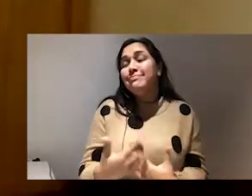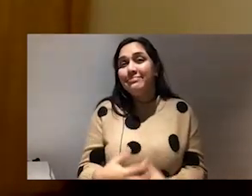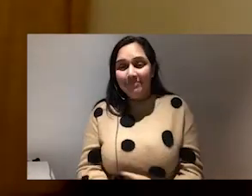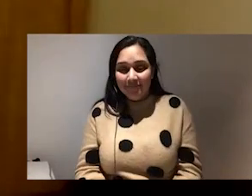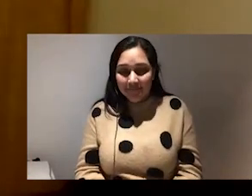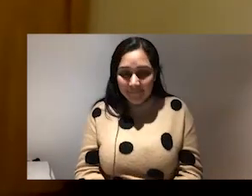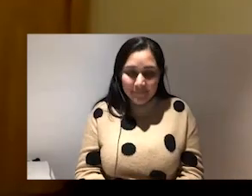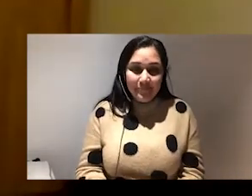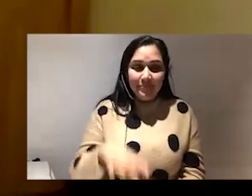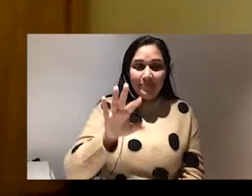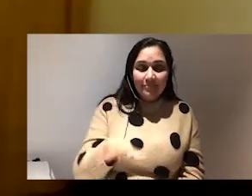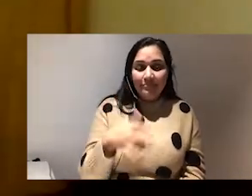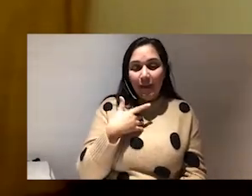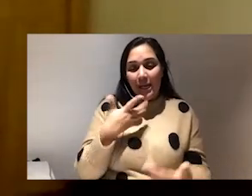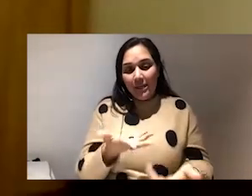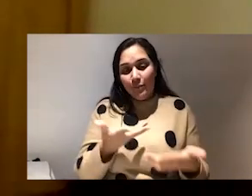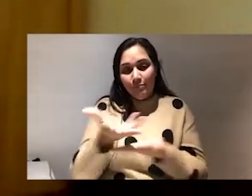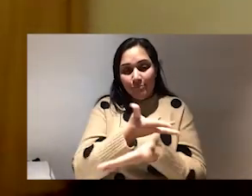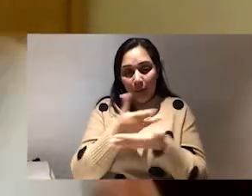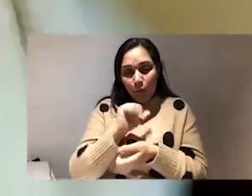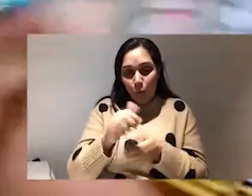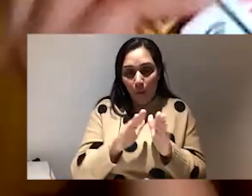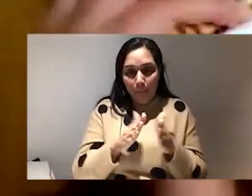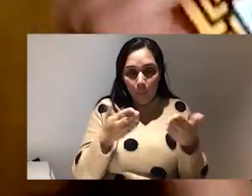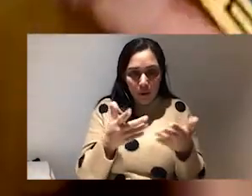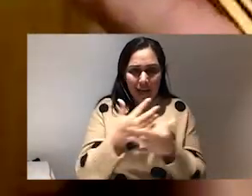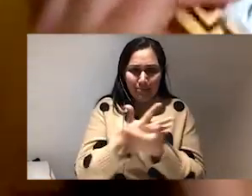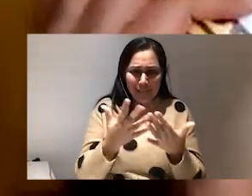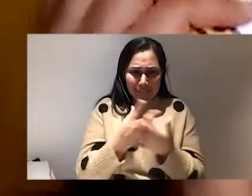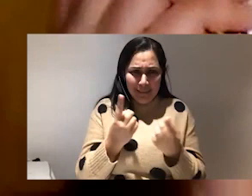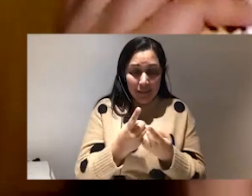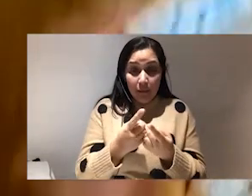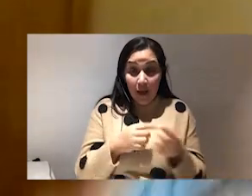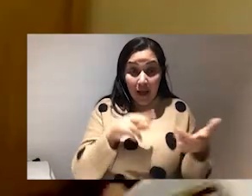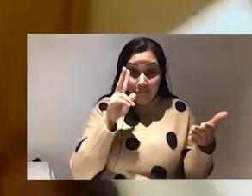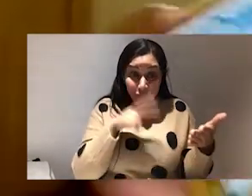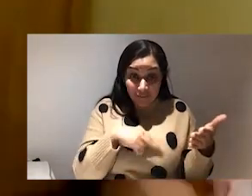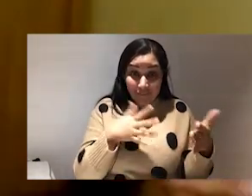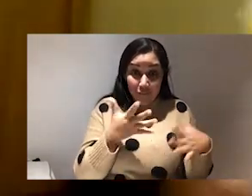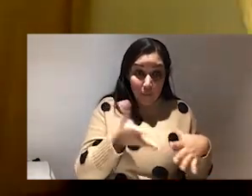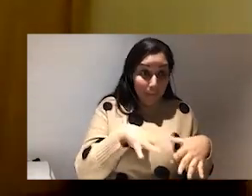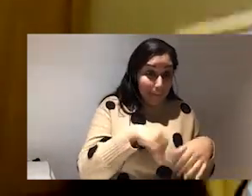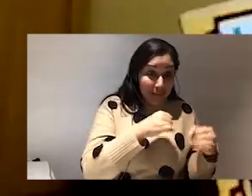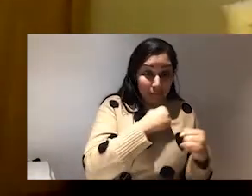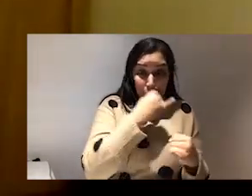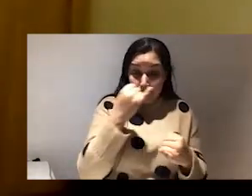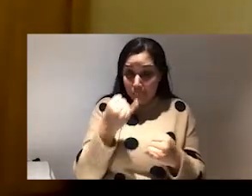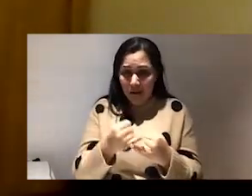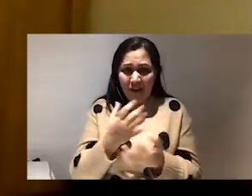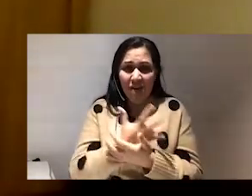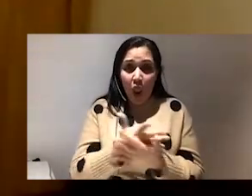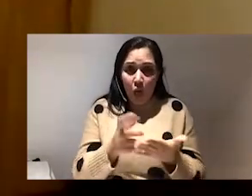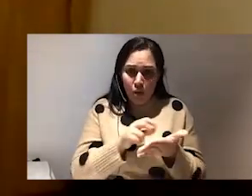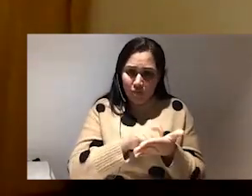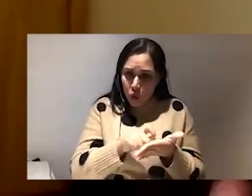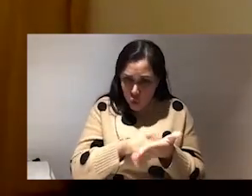So we're here to talk about your book and many, many other things. I have read this book from cover to cover, and I have like a million notes. I'm not